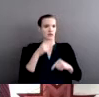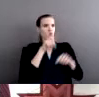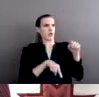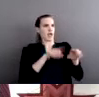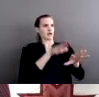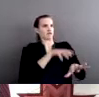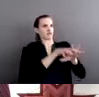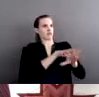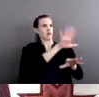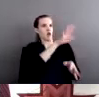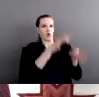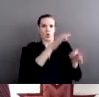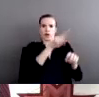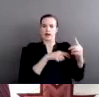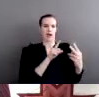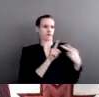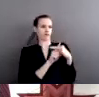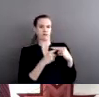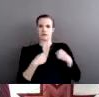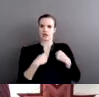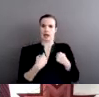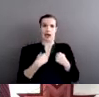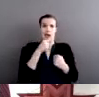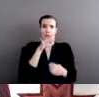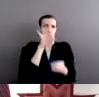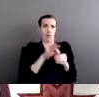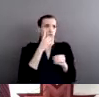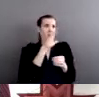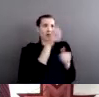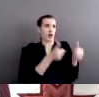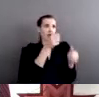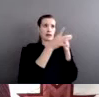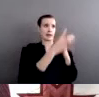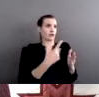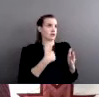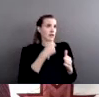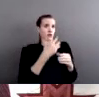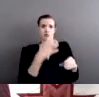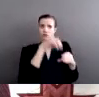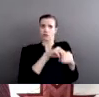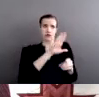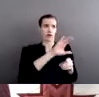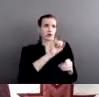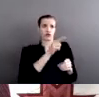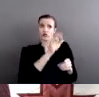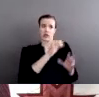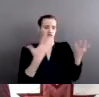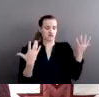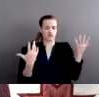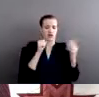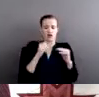don't vote for Suquamish leaders, and I don't sit on Suquamish juries. Therefore it's unfair